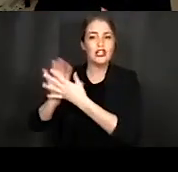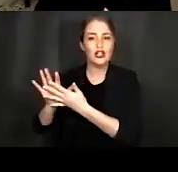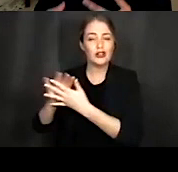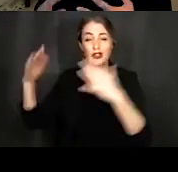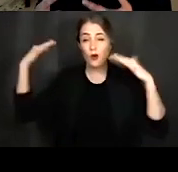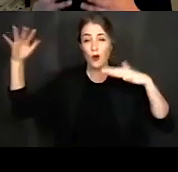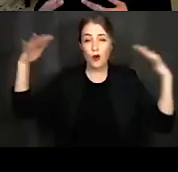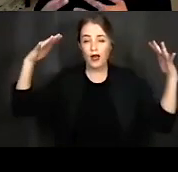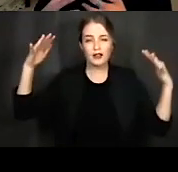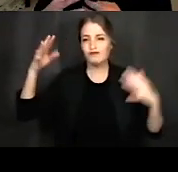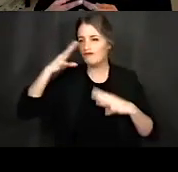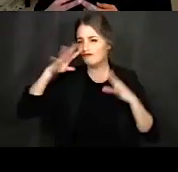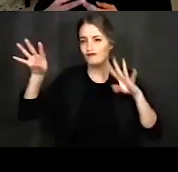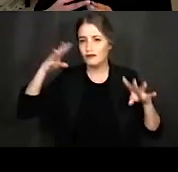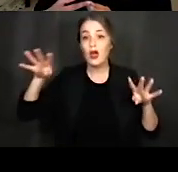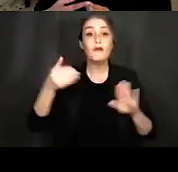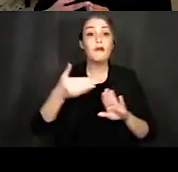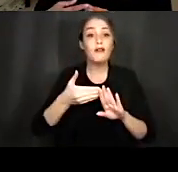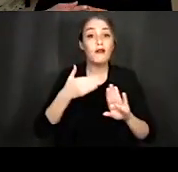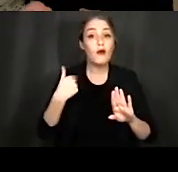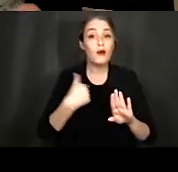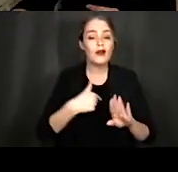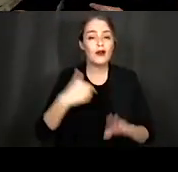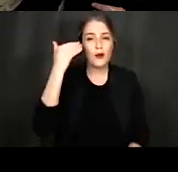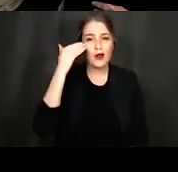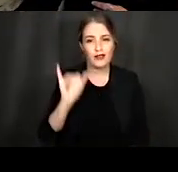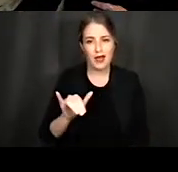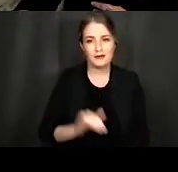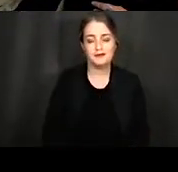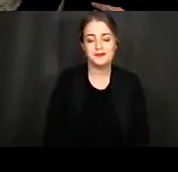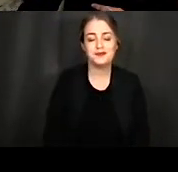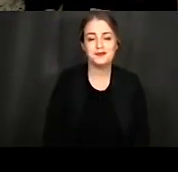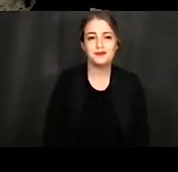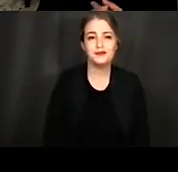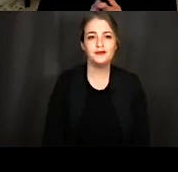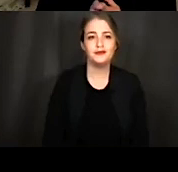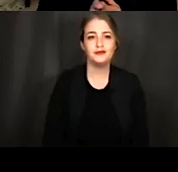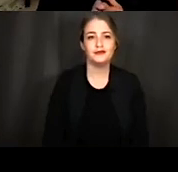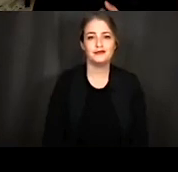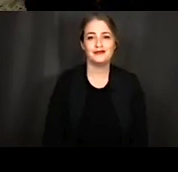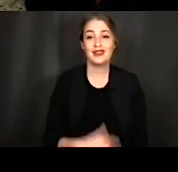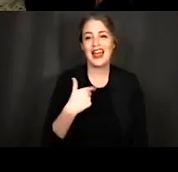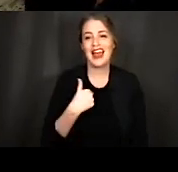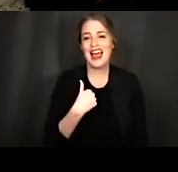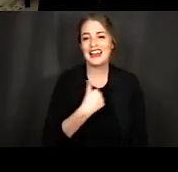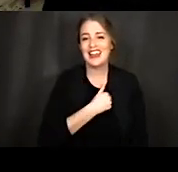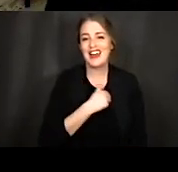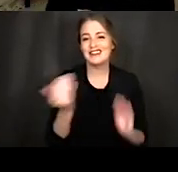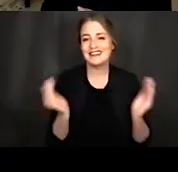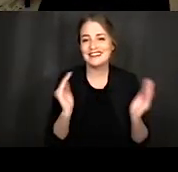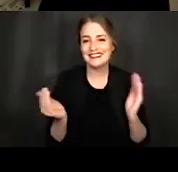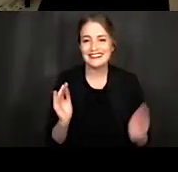before we are even aware of it. And to do that, and because I love analogies so much,